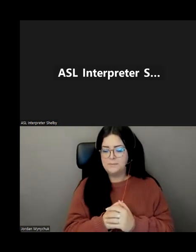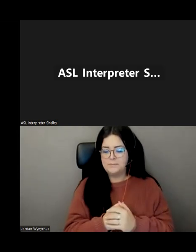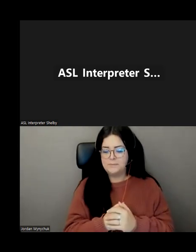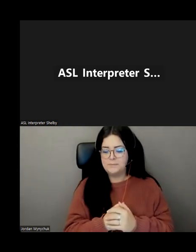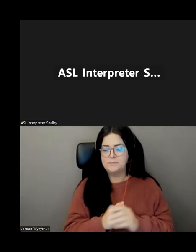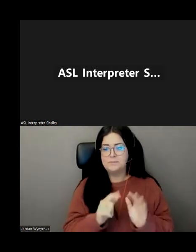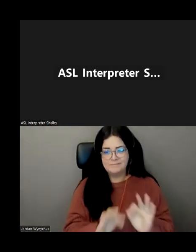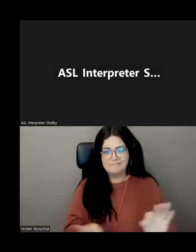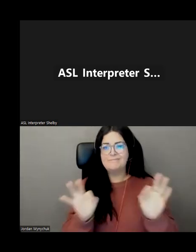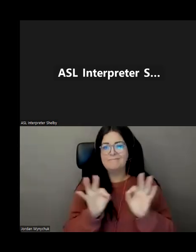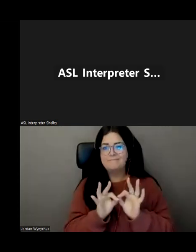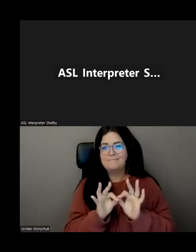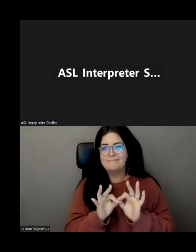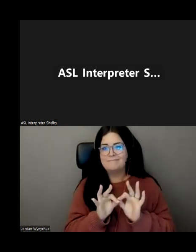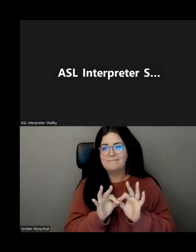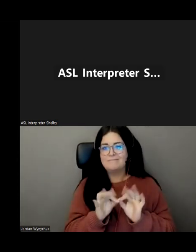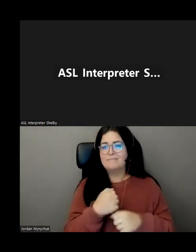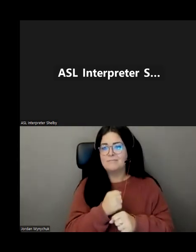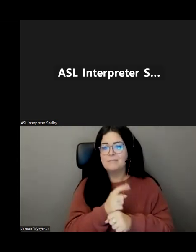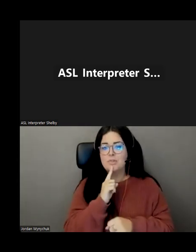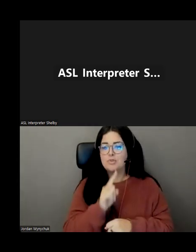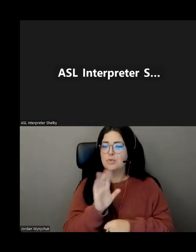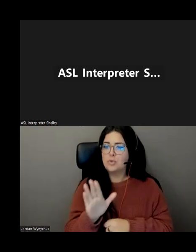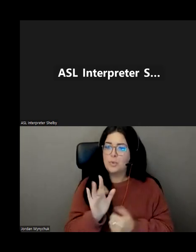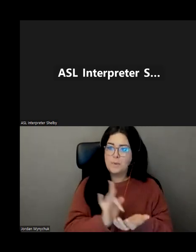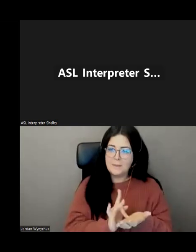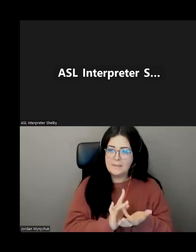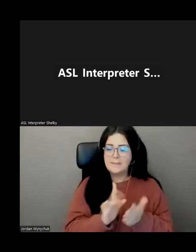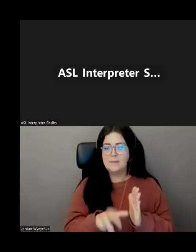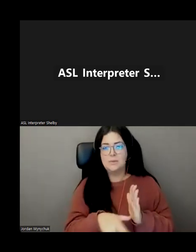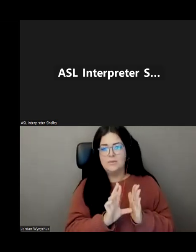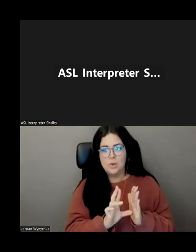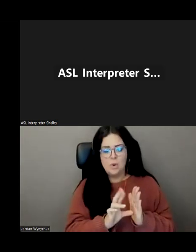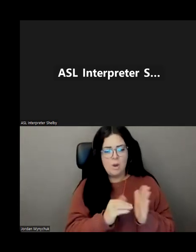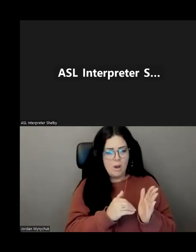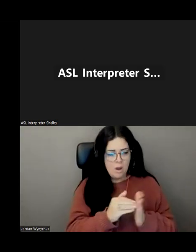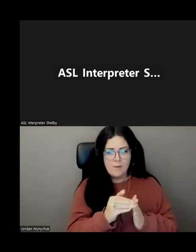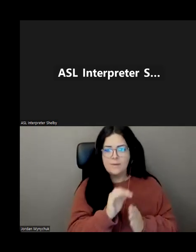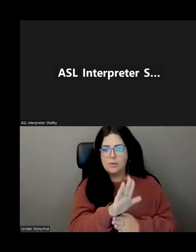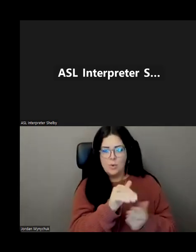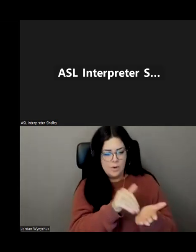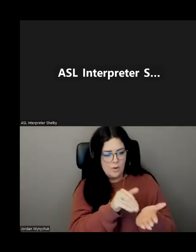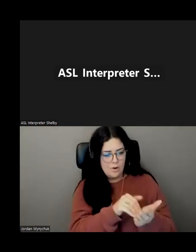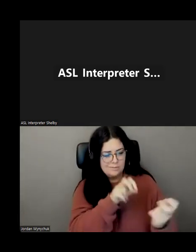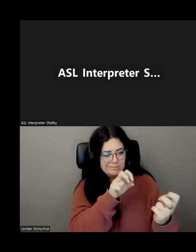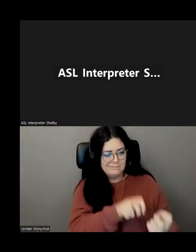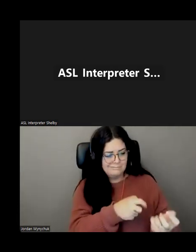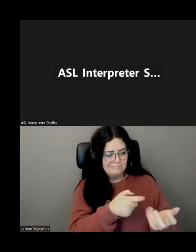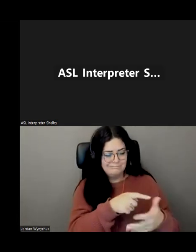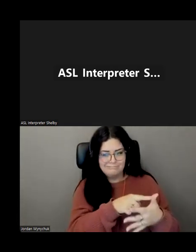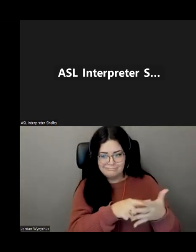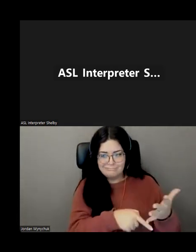it's so important again to make sure that you have your medications reviewed frequently with your physician with your pharmacist